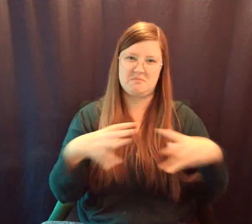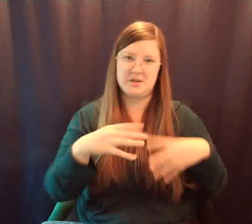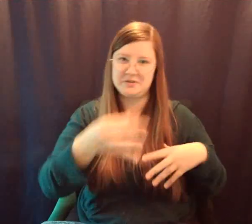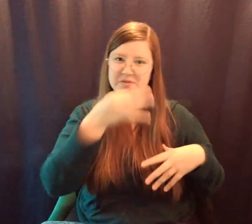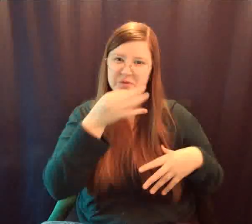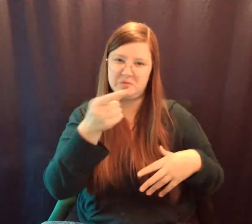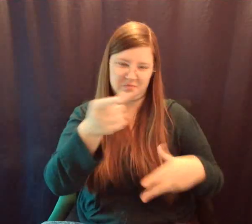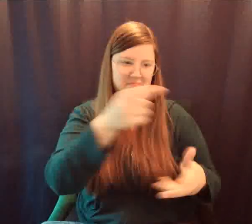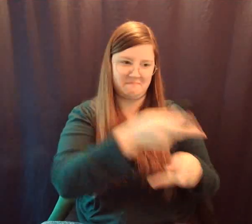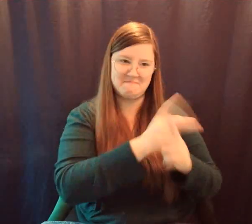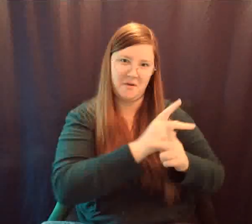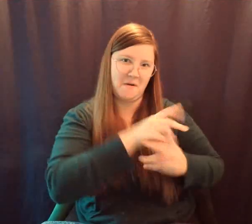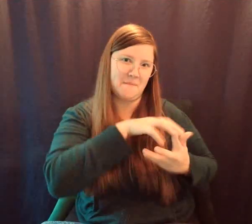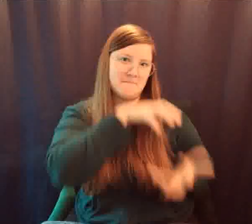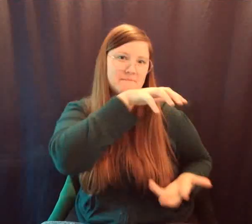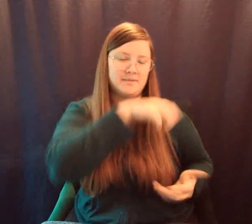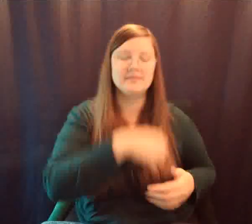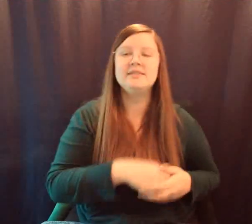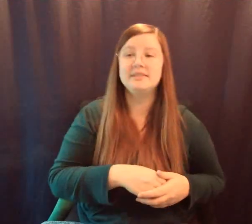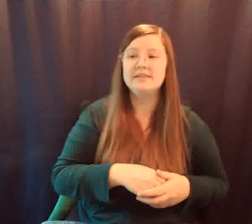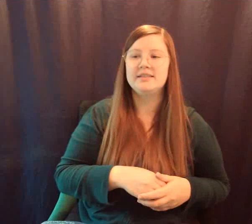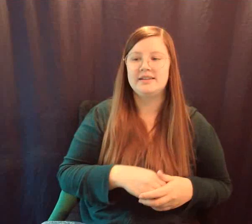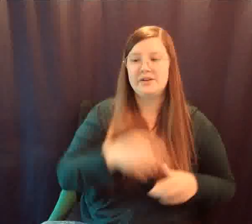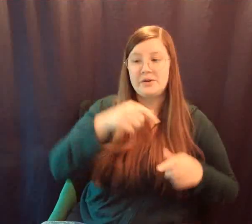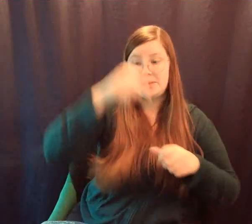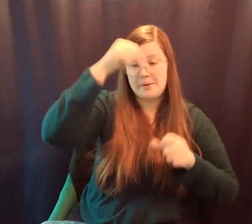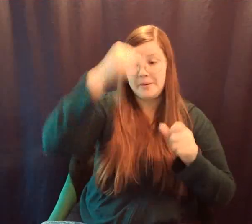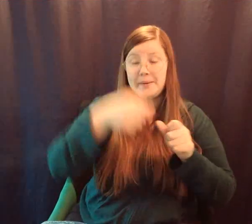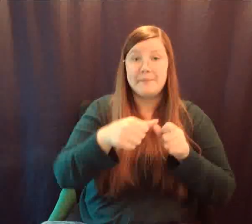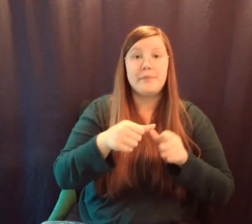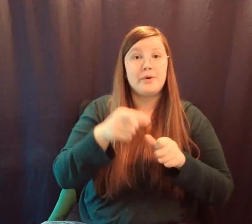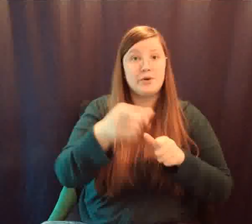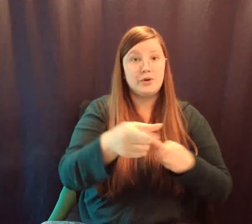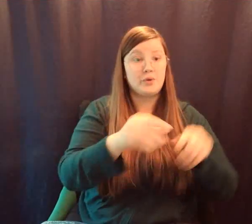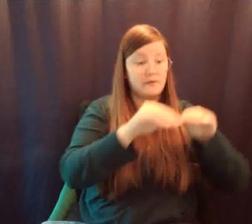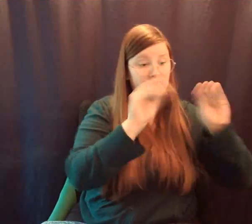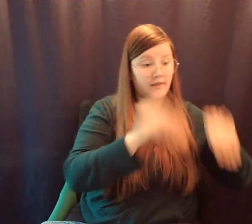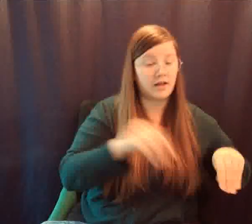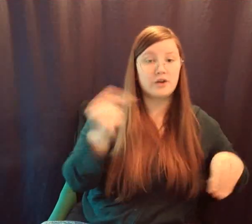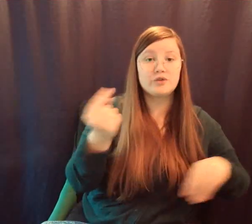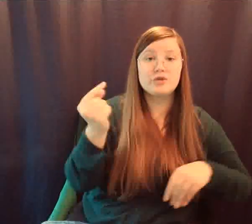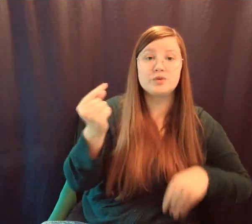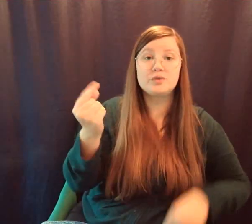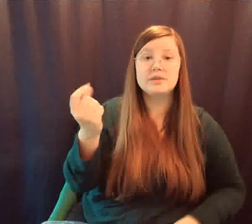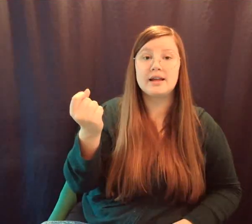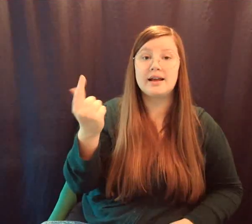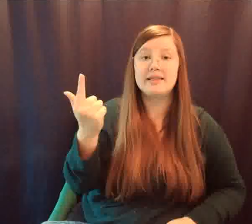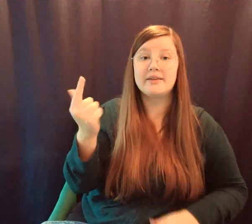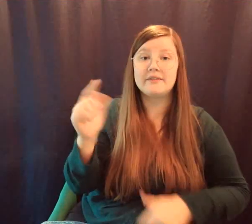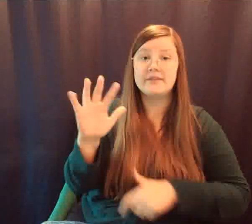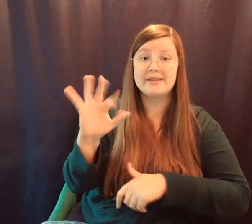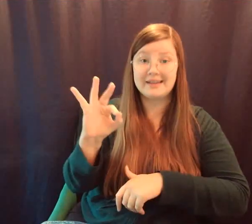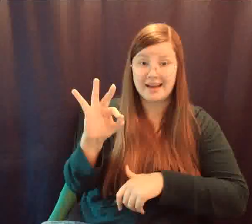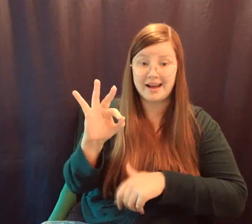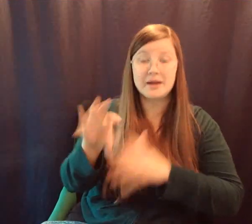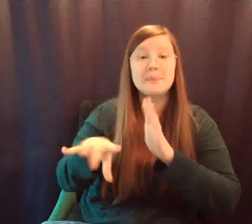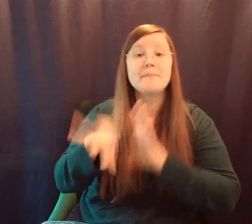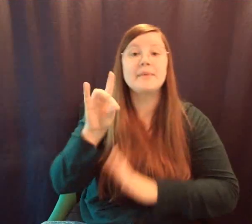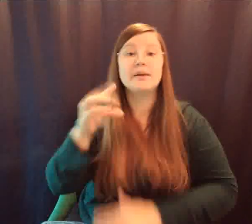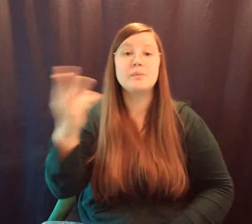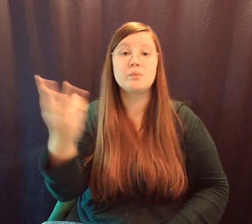so you want to stock up on your books so you can have some great reading over the break. Get your order in by 11.59 p.m. on Tuesday.